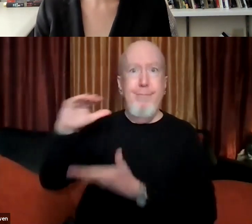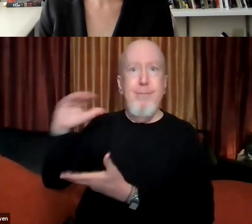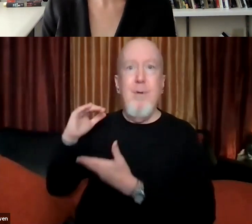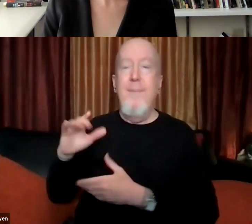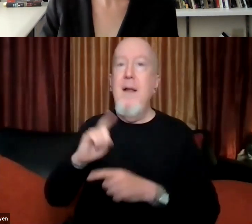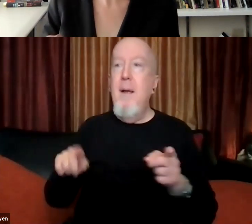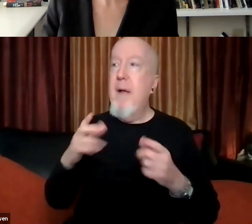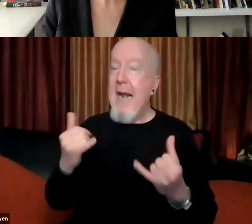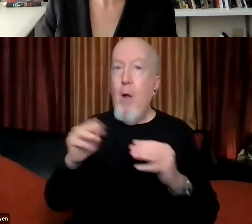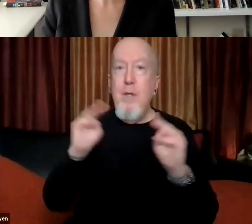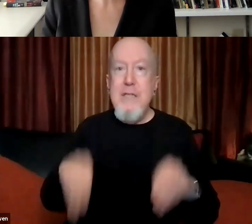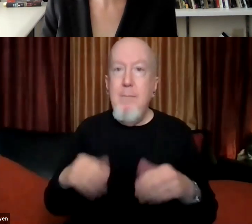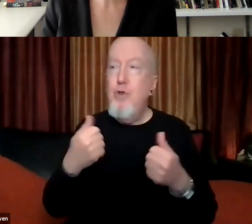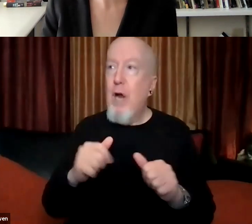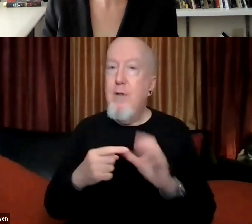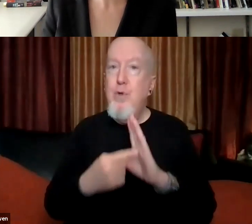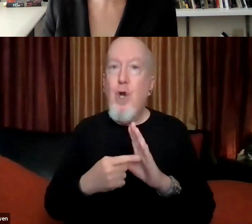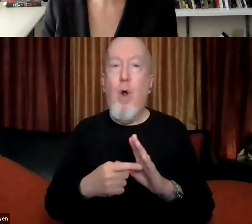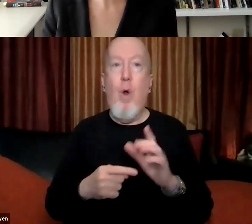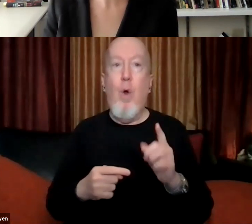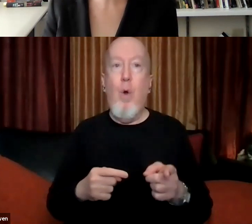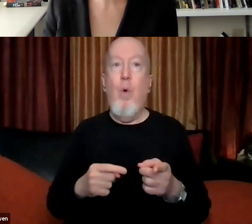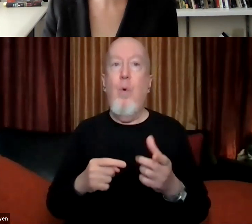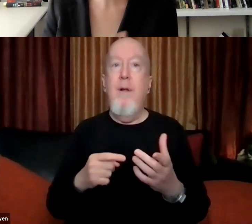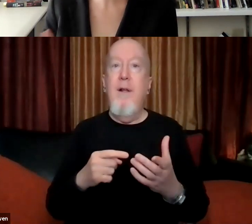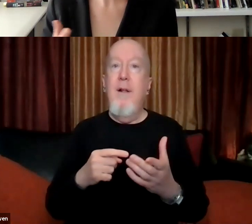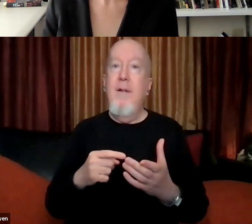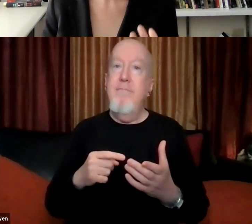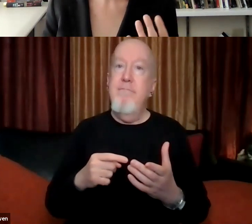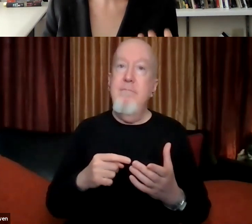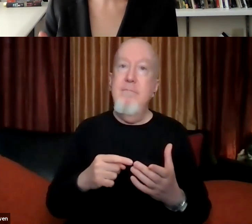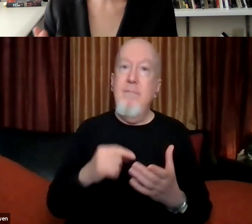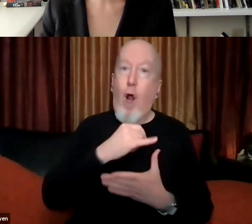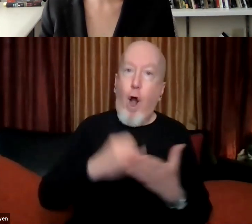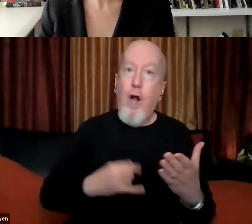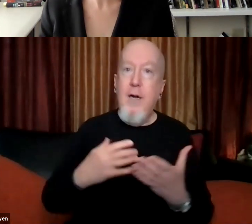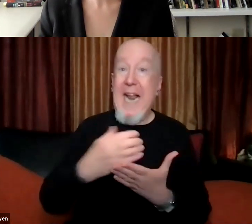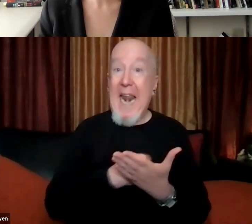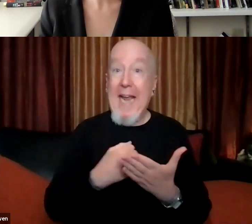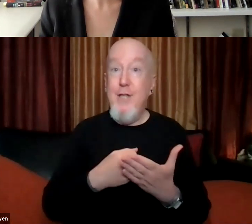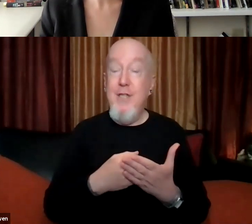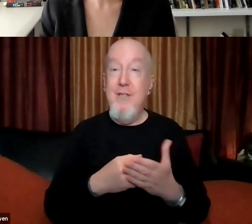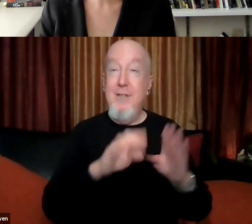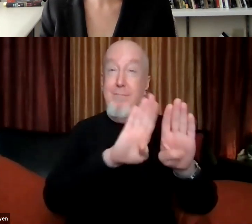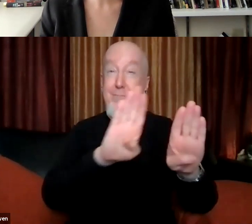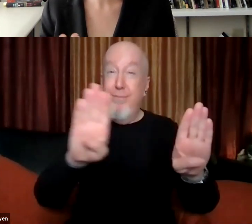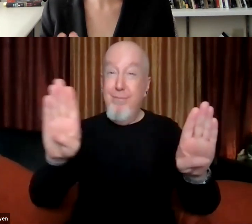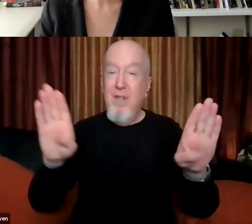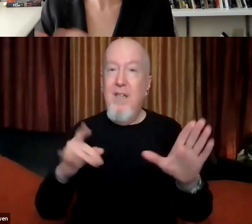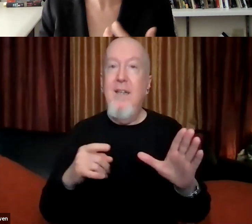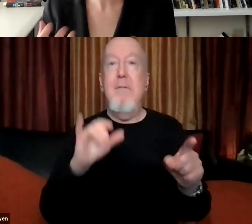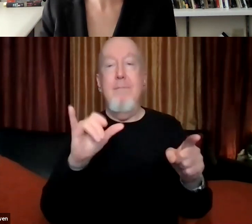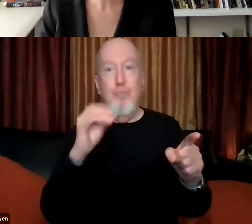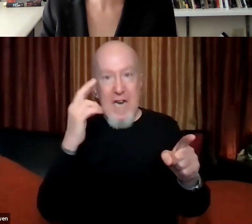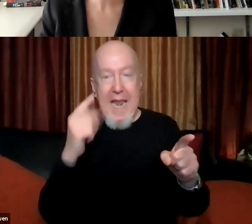collections that reflect that reveal this legacy of iconoclasm and protest. Um, so I think there are really interesting ways that, um,